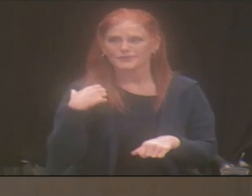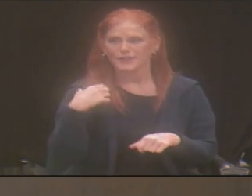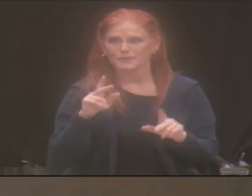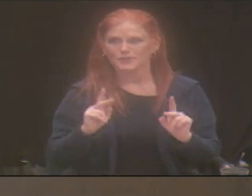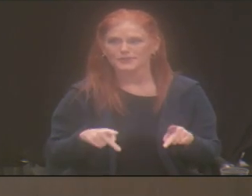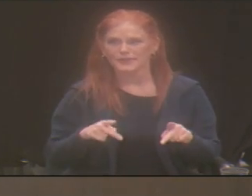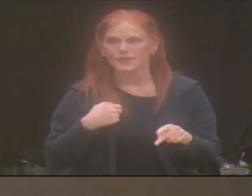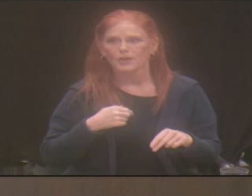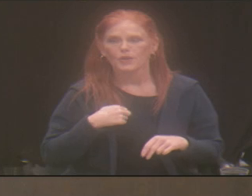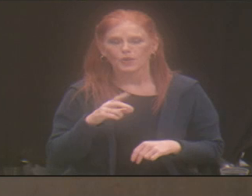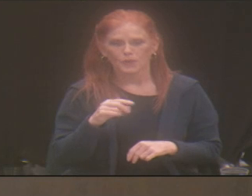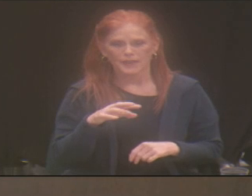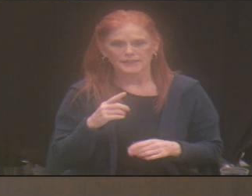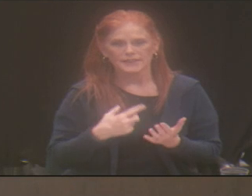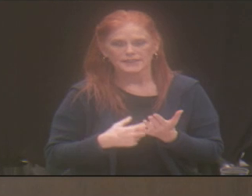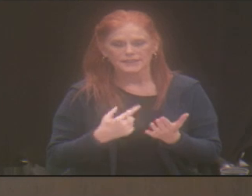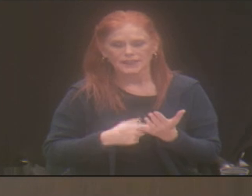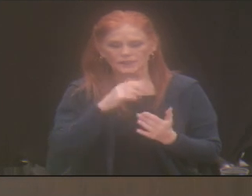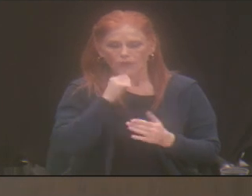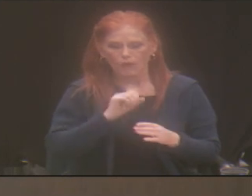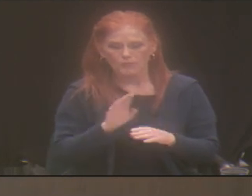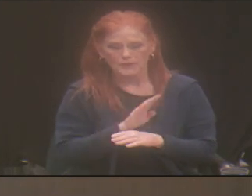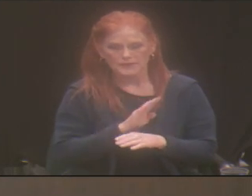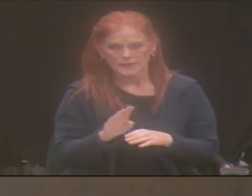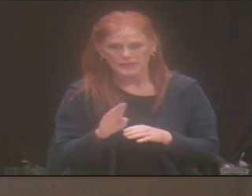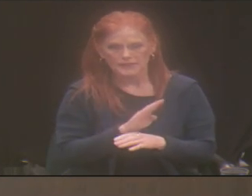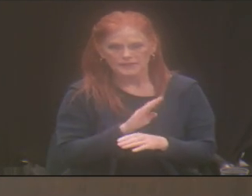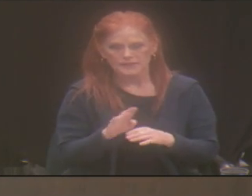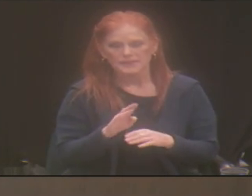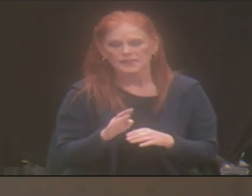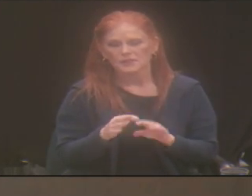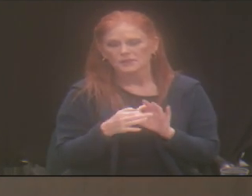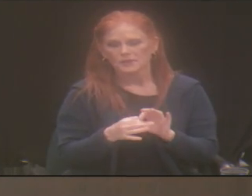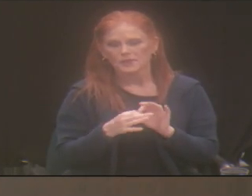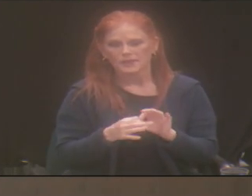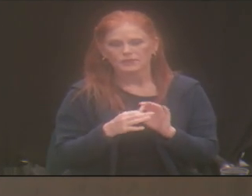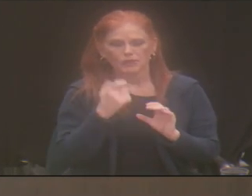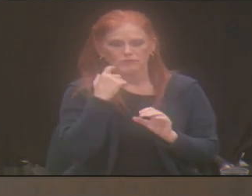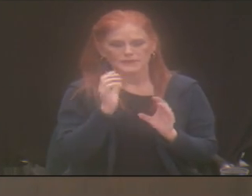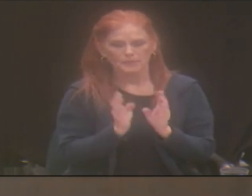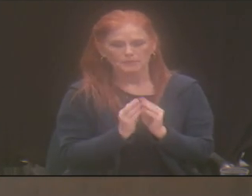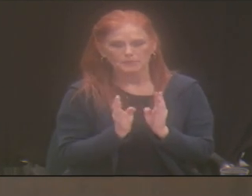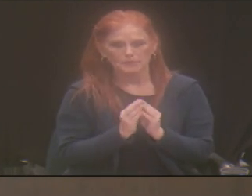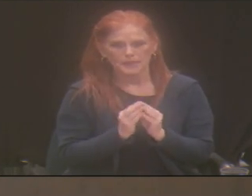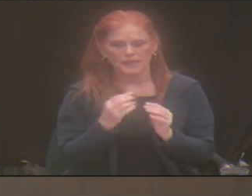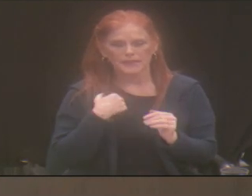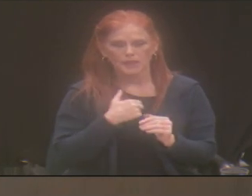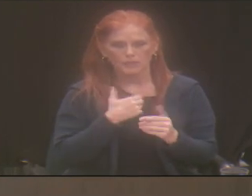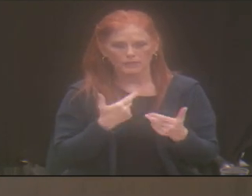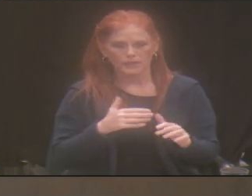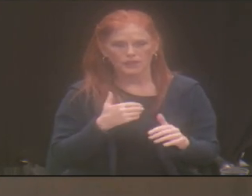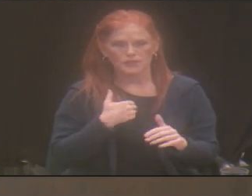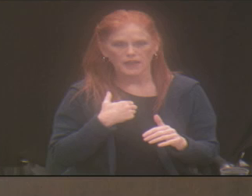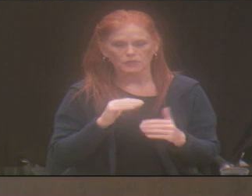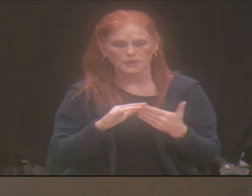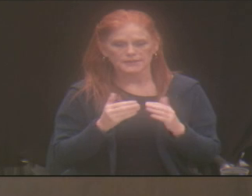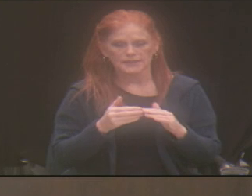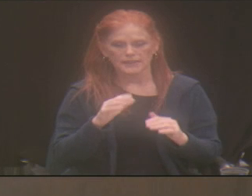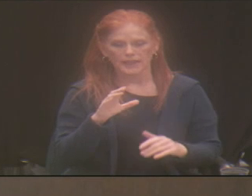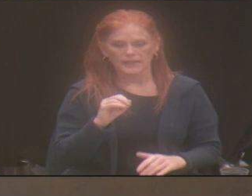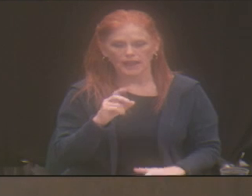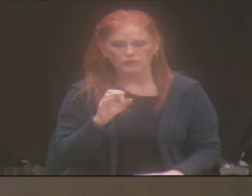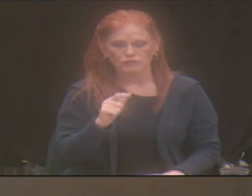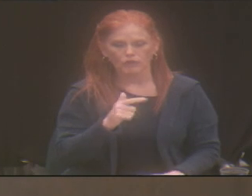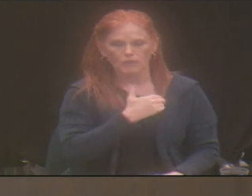We did go through some old business in terms of a recent meeting with our city council members that